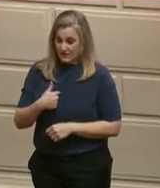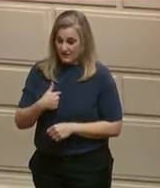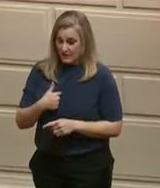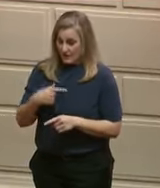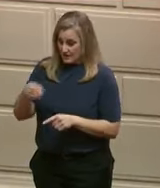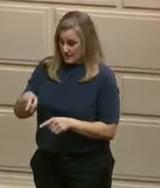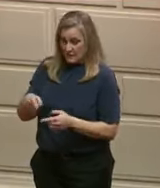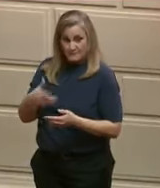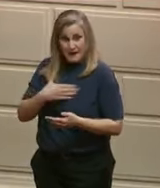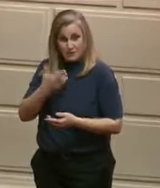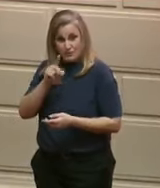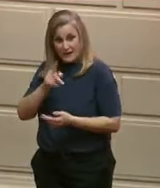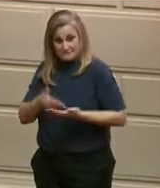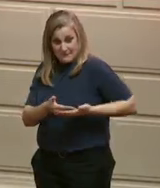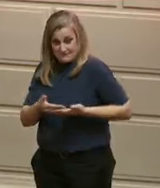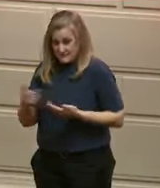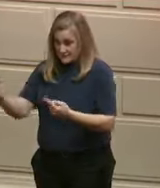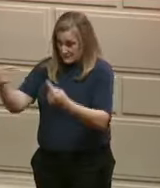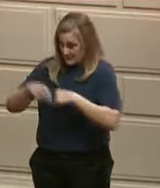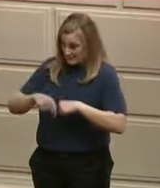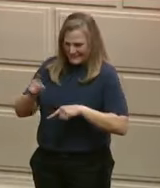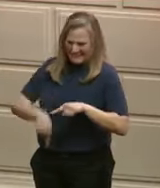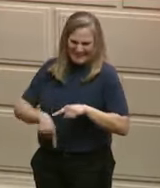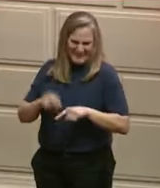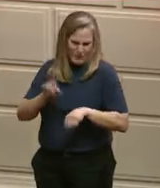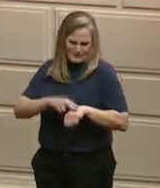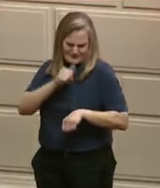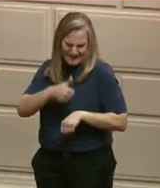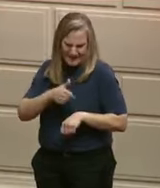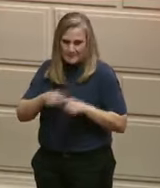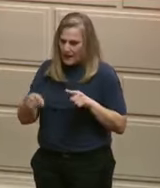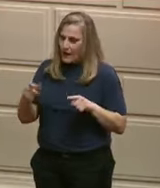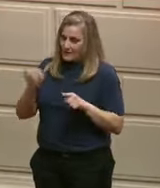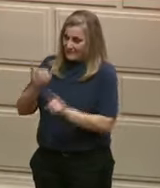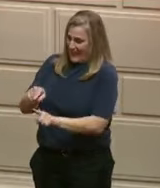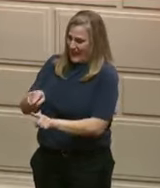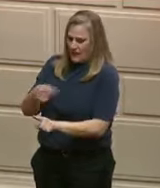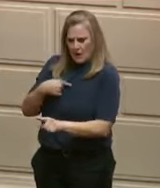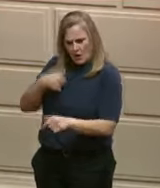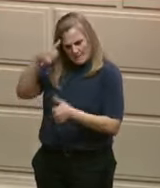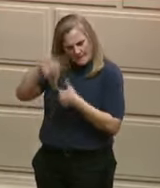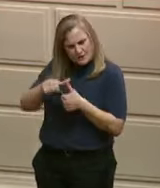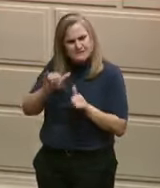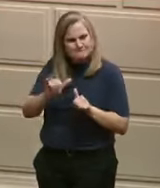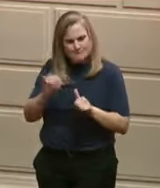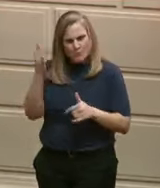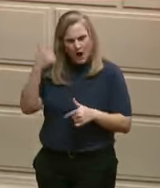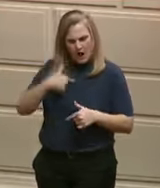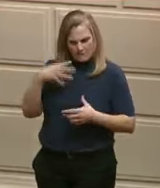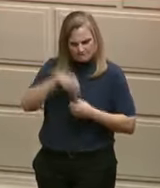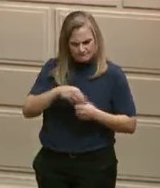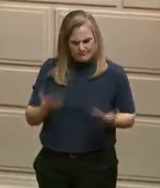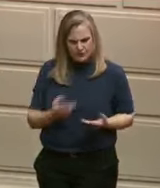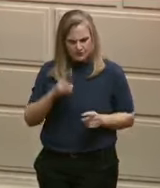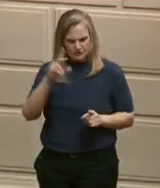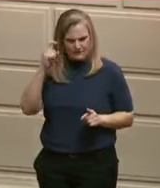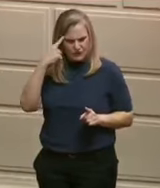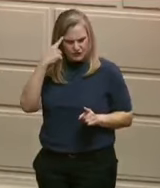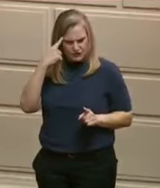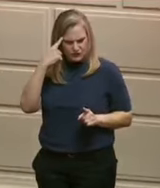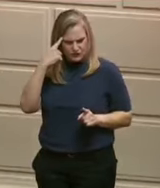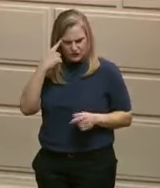She reminds me of why you're here. She reminds me why everyone that's listening